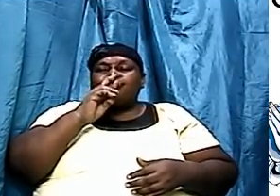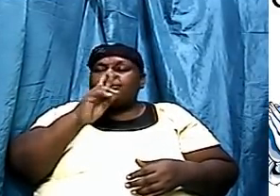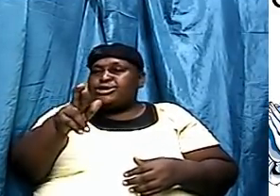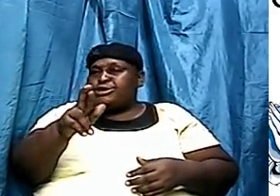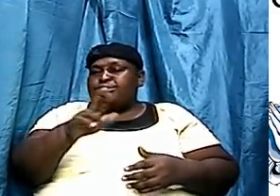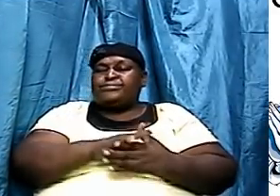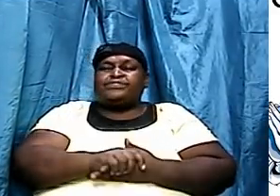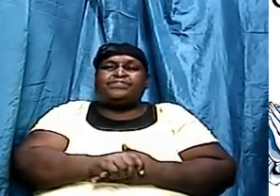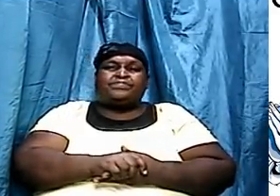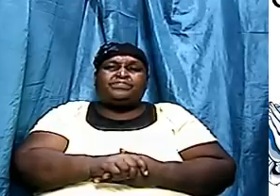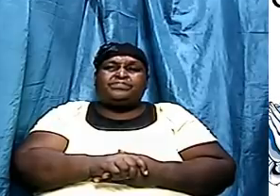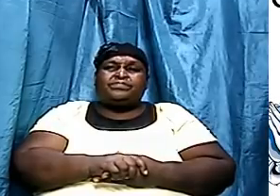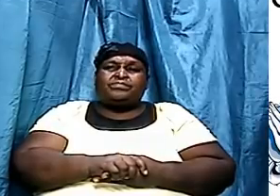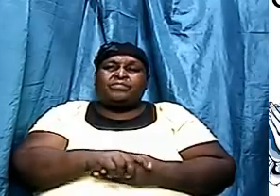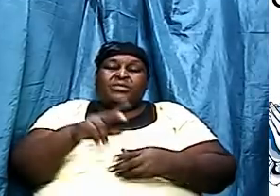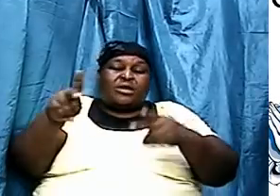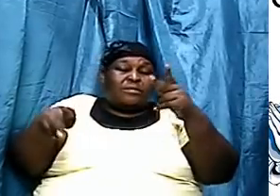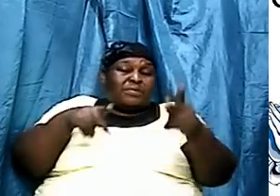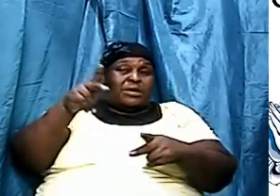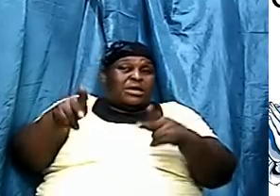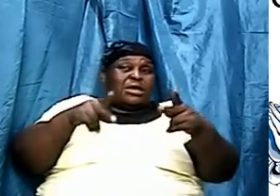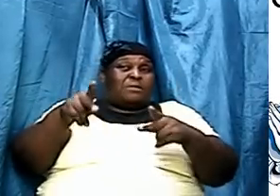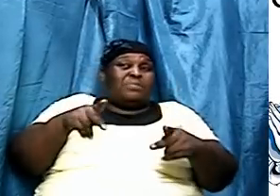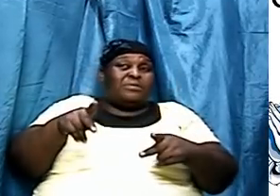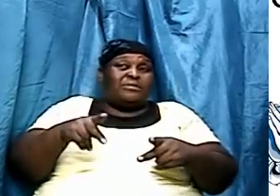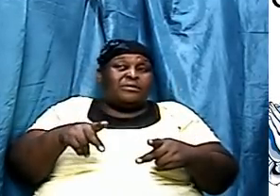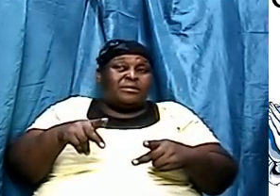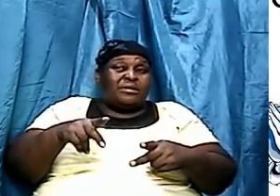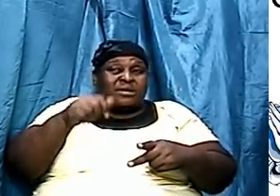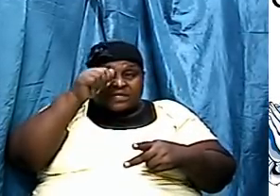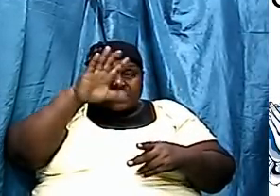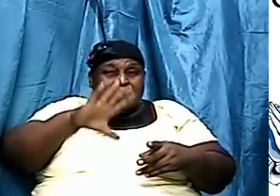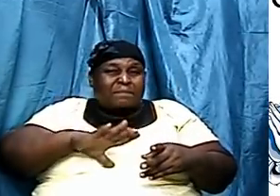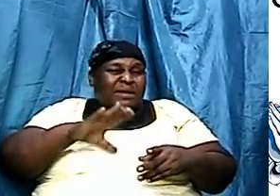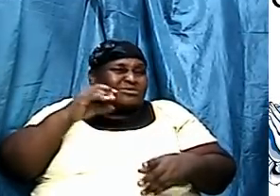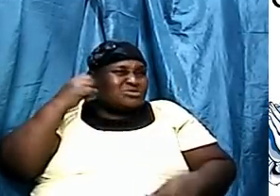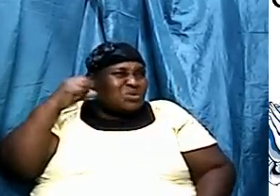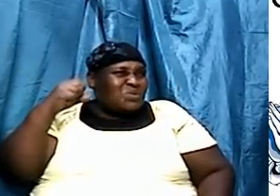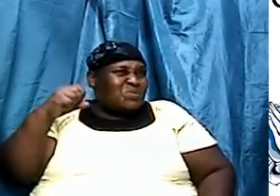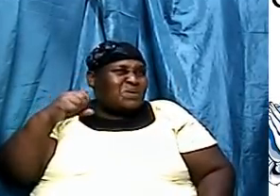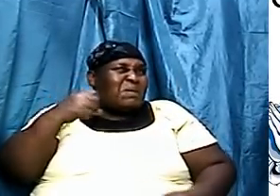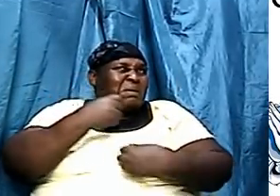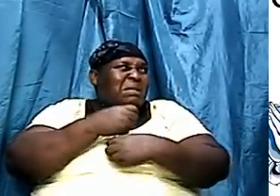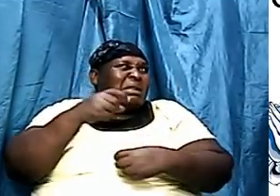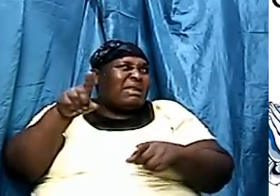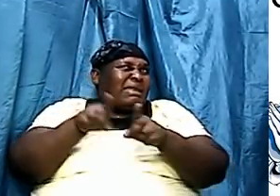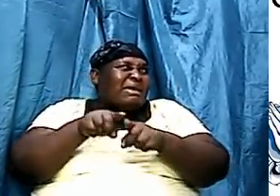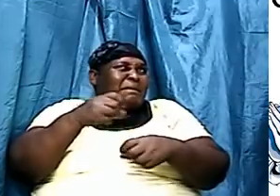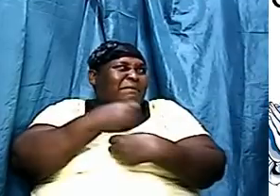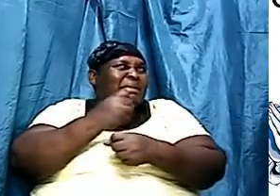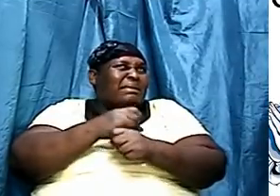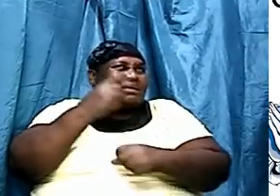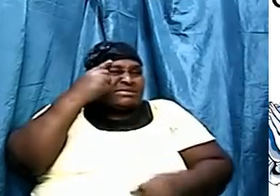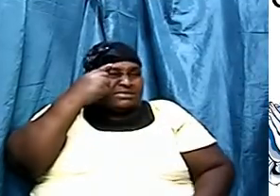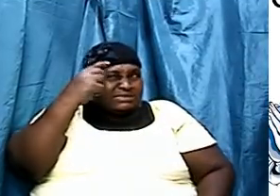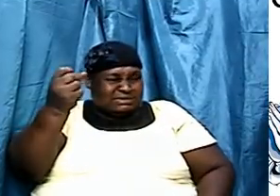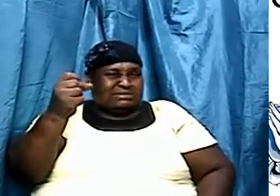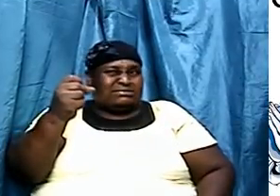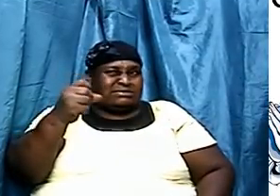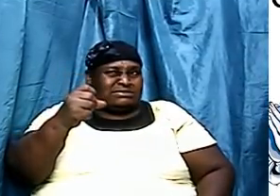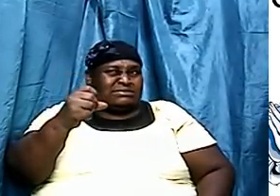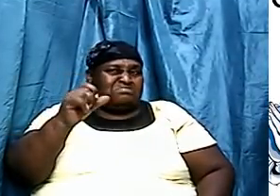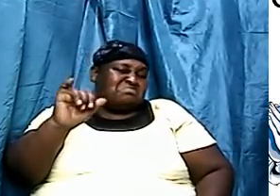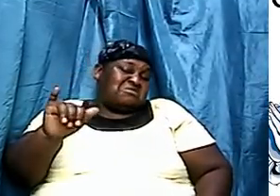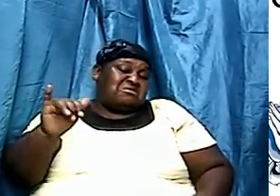And people, the man sound like he was making sense. But that's how the devil is. He didn't talk